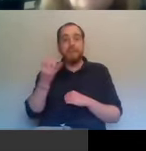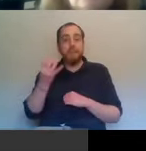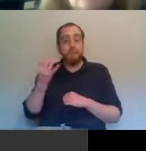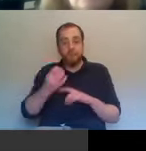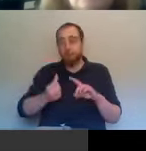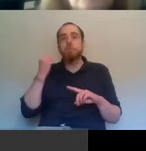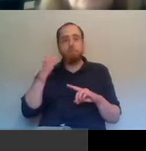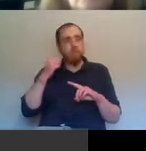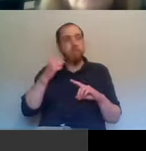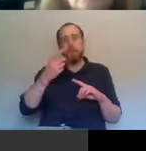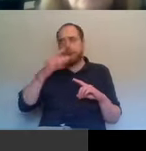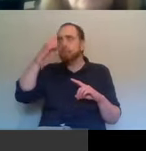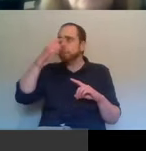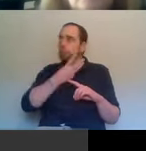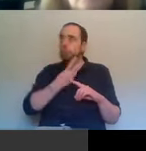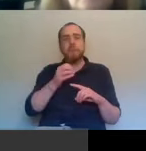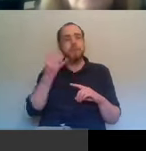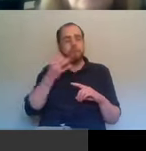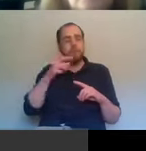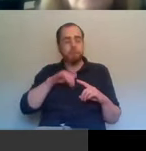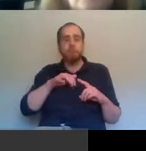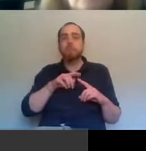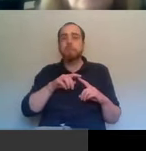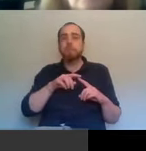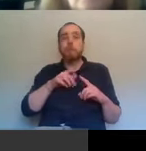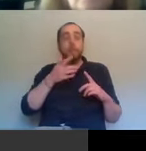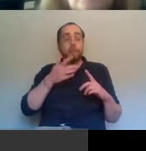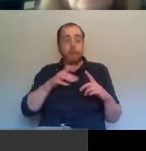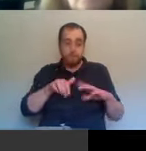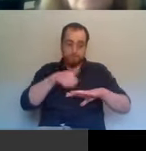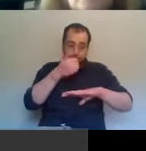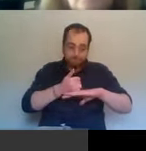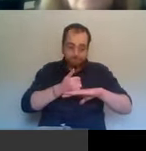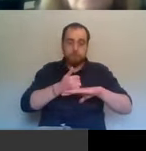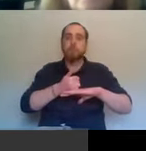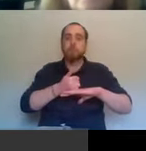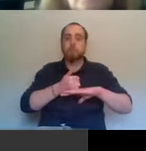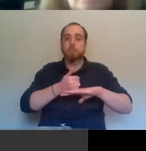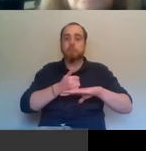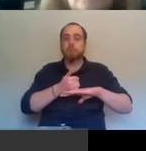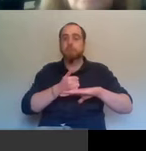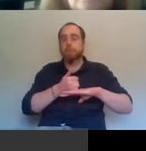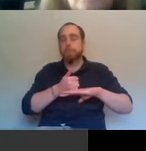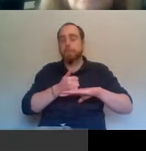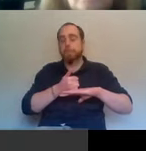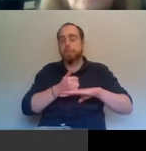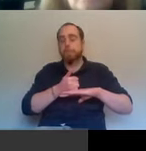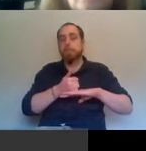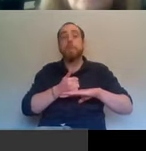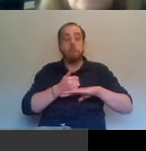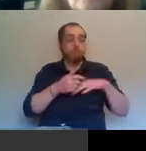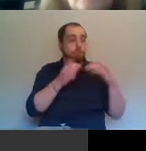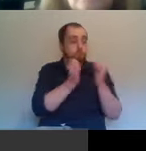far as agri-food. Um, this has all been in setting, in, you know, in documents,